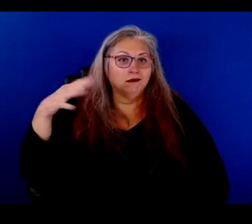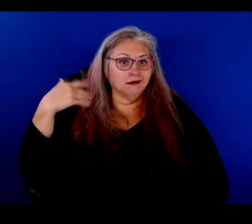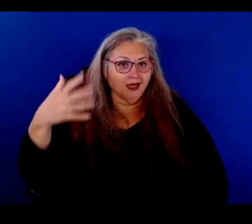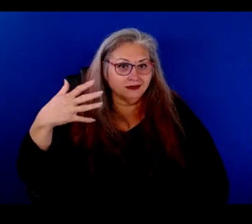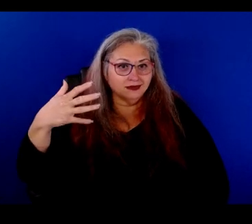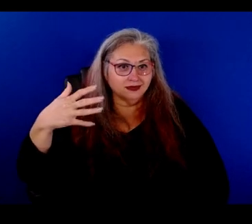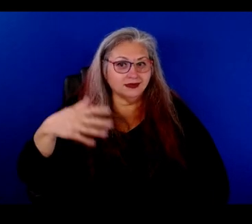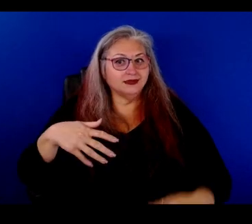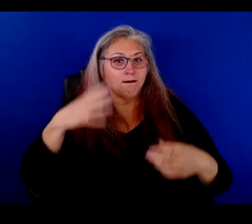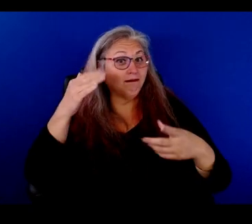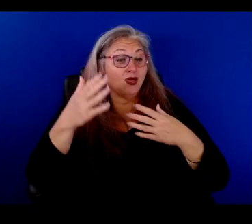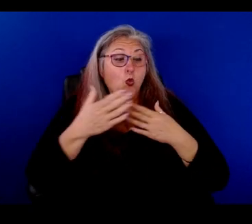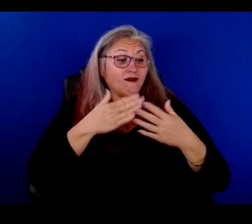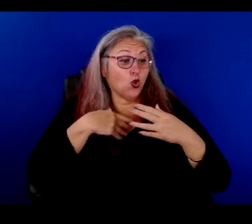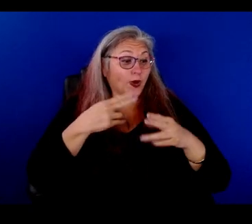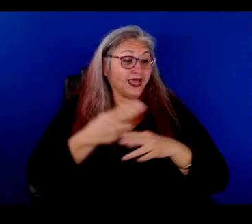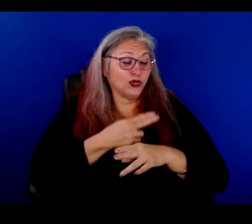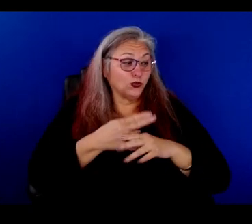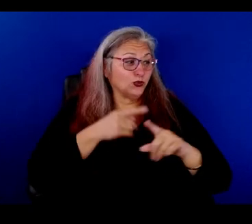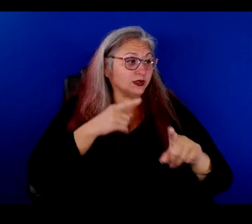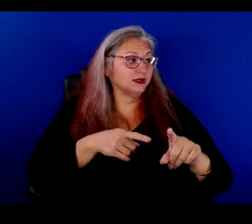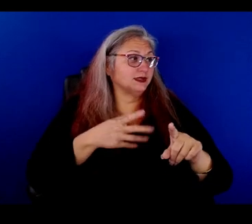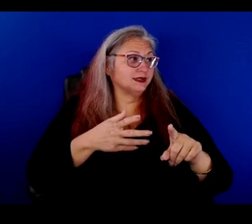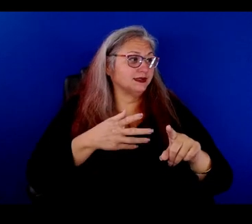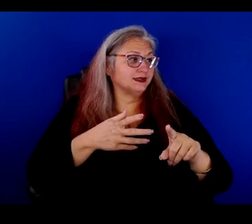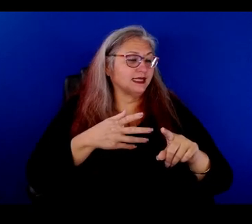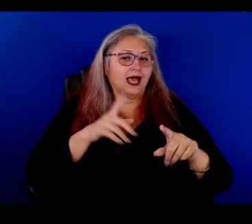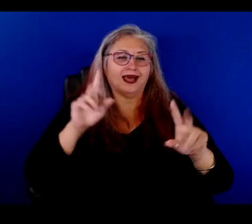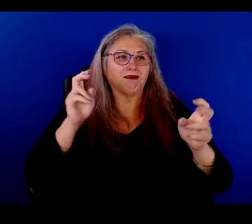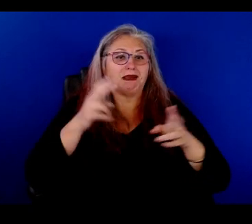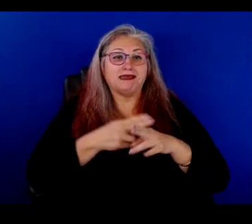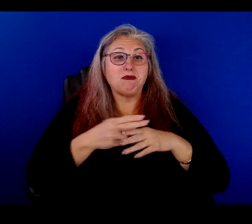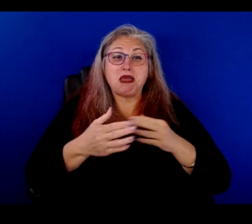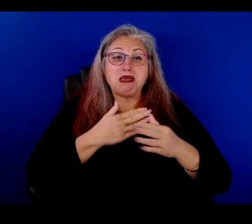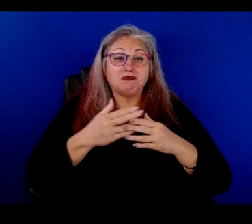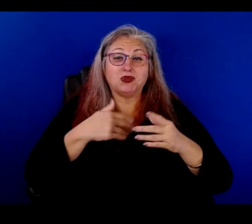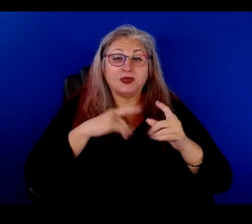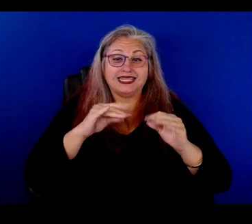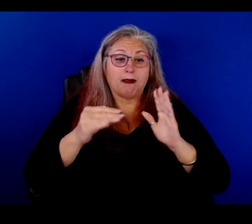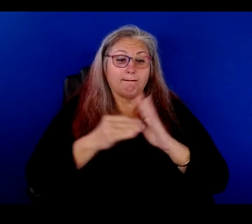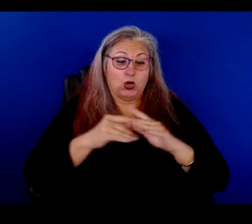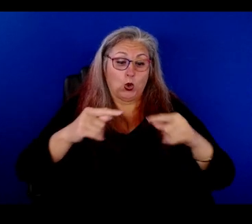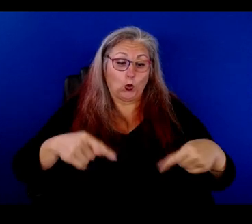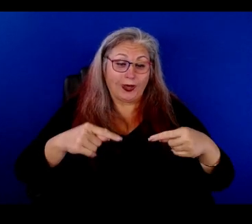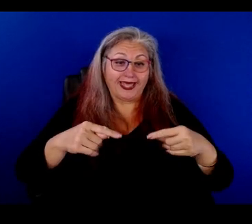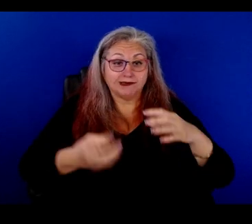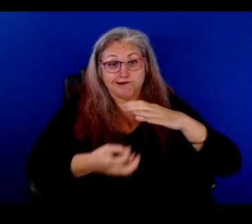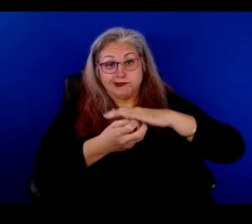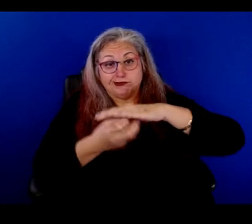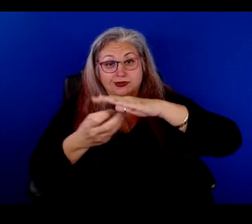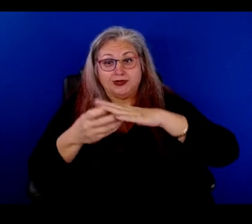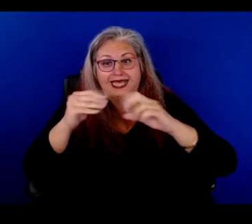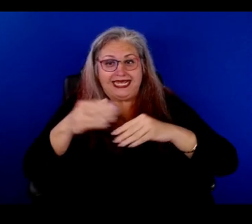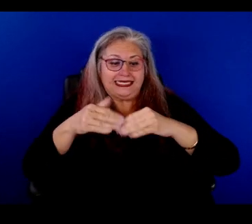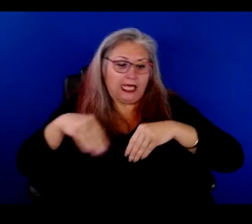you know, nuts because everything we knew was going to be, uh, just temper. And even, we even put wheels and casters underneath so we could